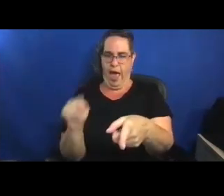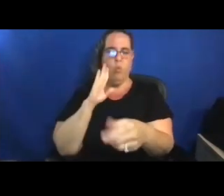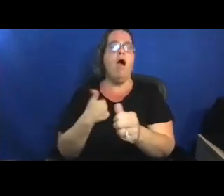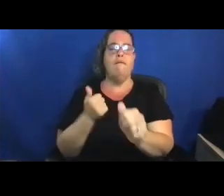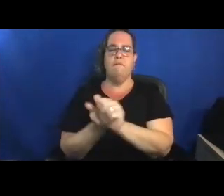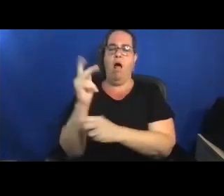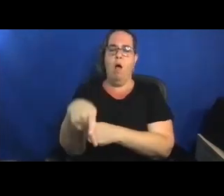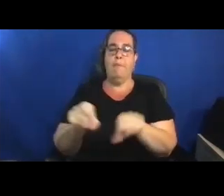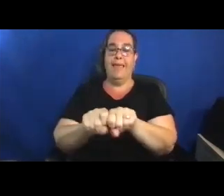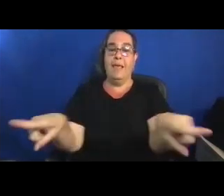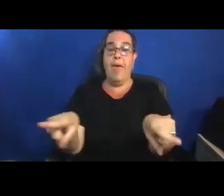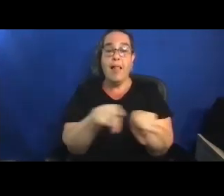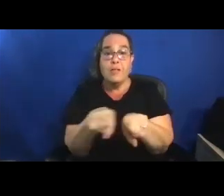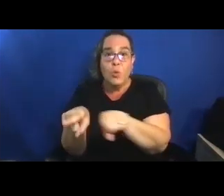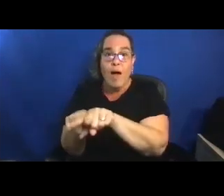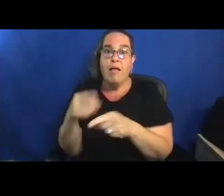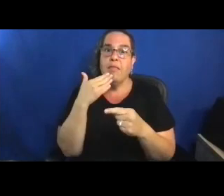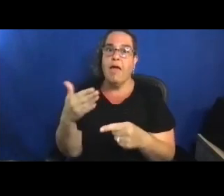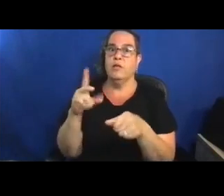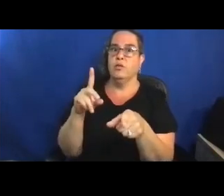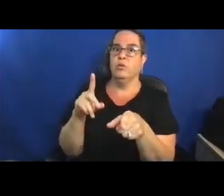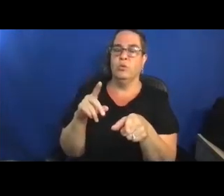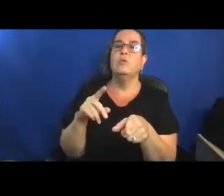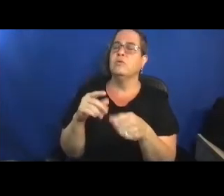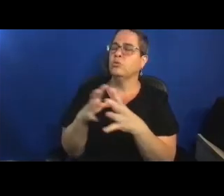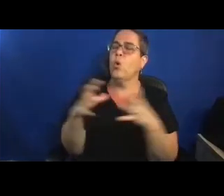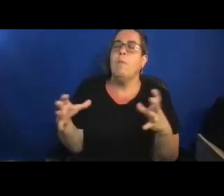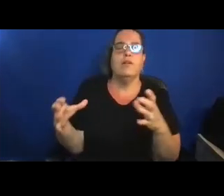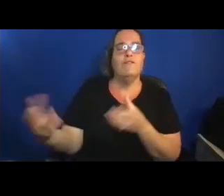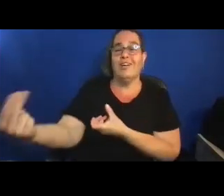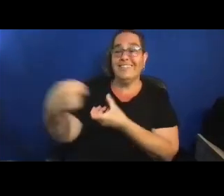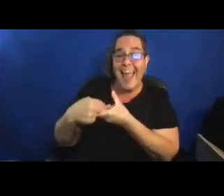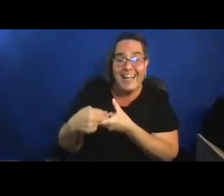so much, everyone, for attending and may you have a great rest of your day.